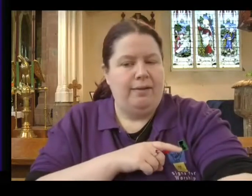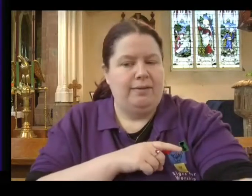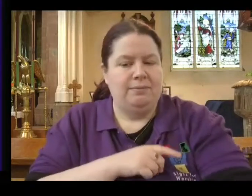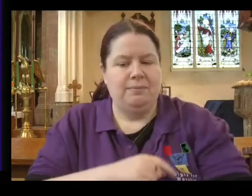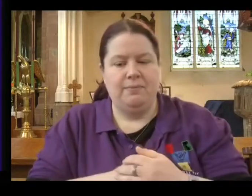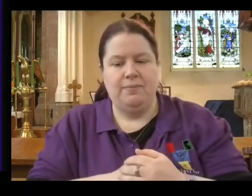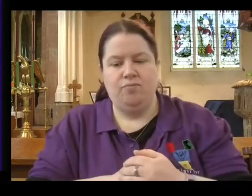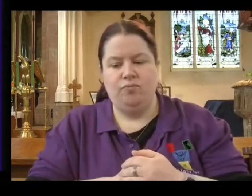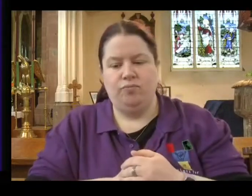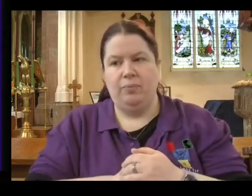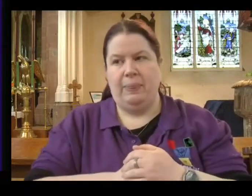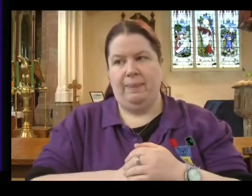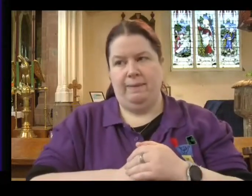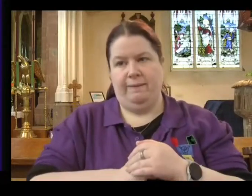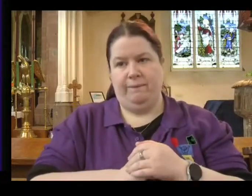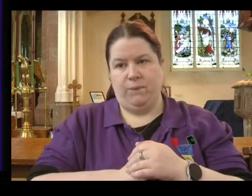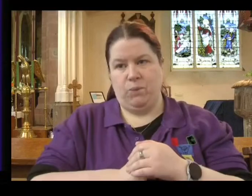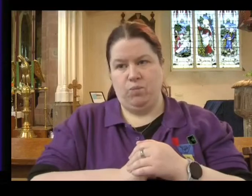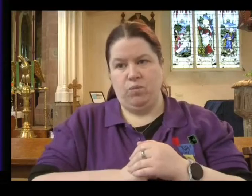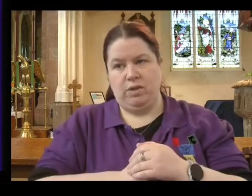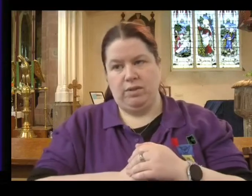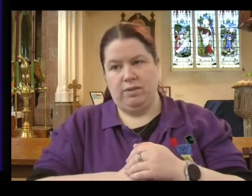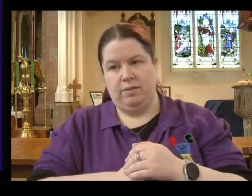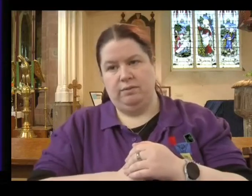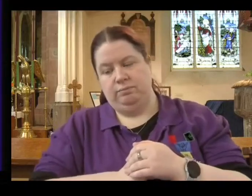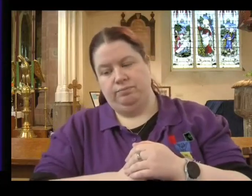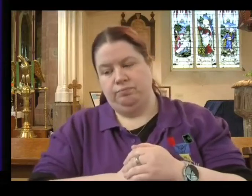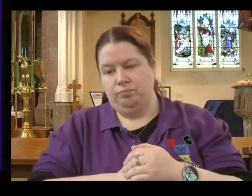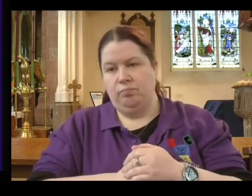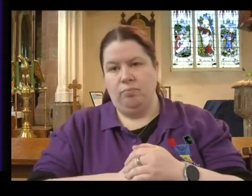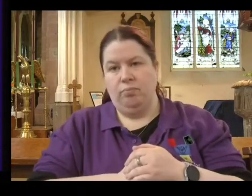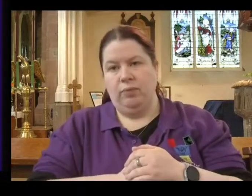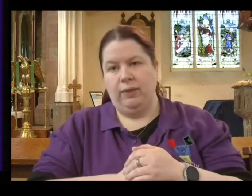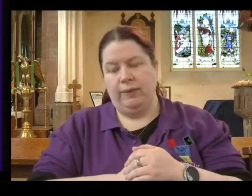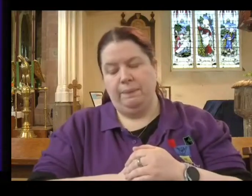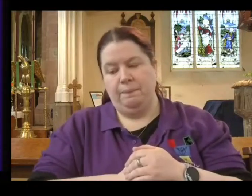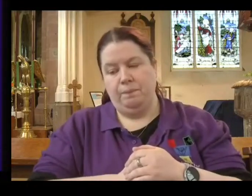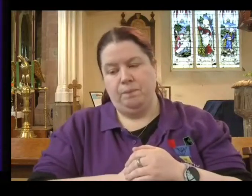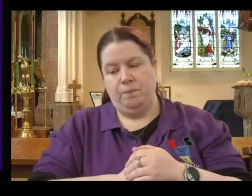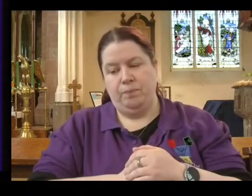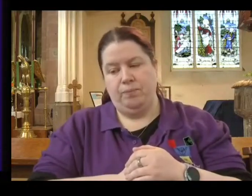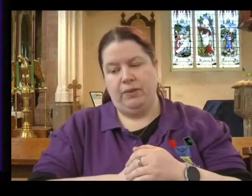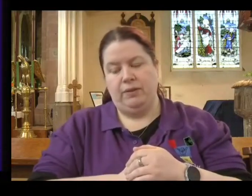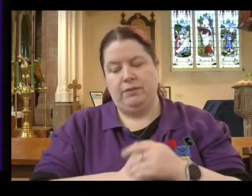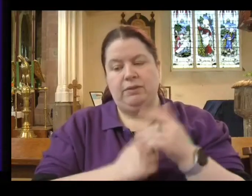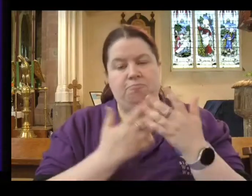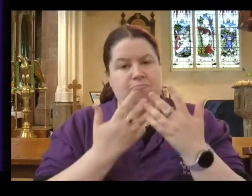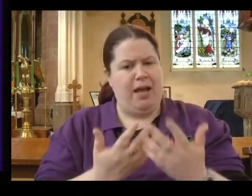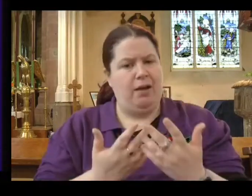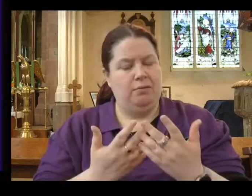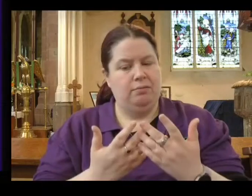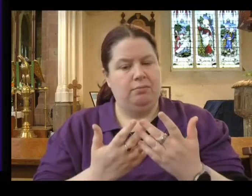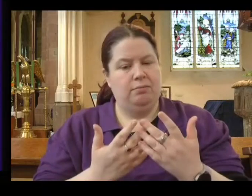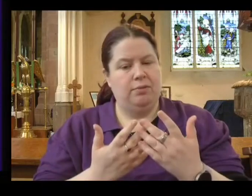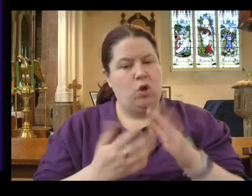That's the same leader that we read about in the Old Testament. In Daniel and in Isaiah, for example. Now to be caught